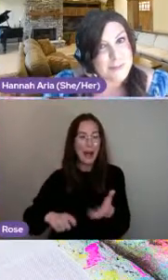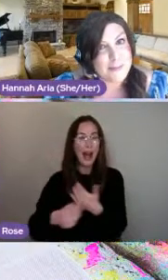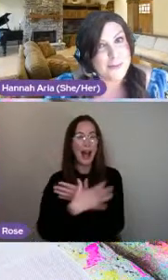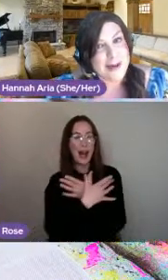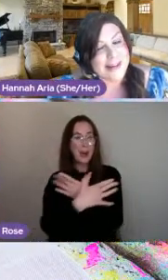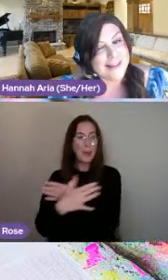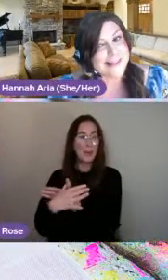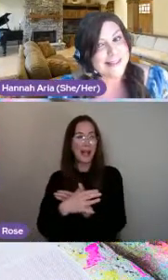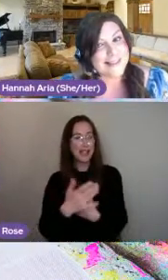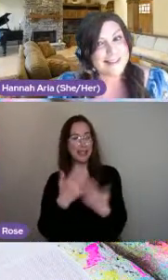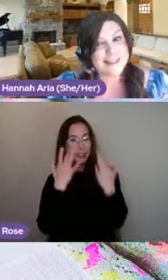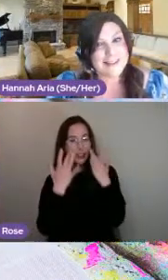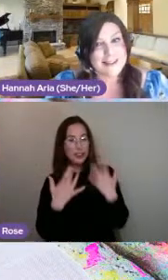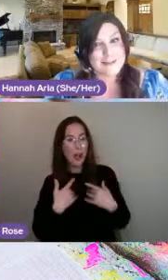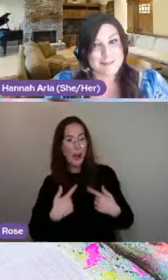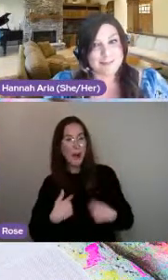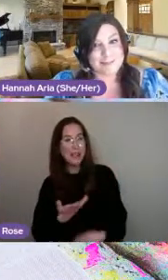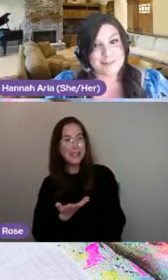beautiful purple wings?